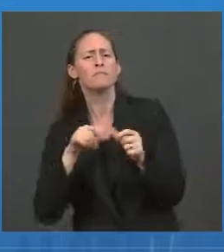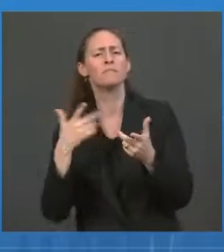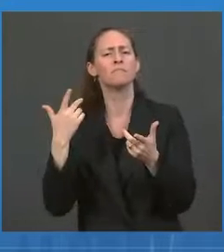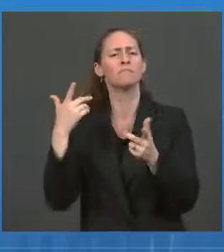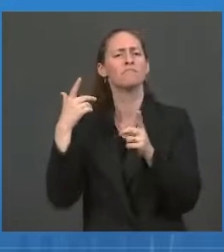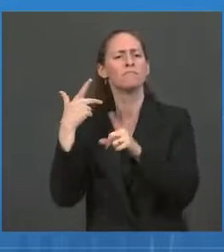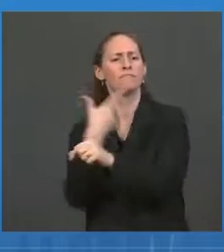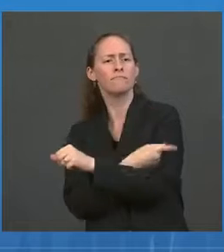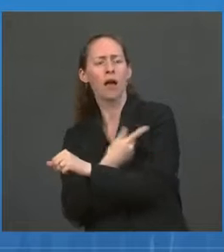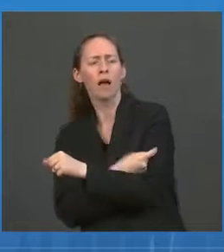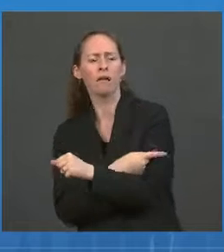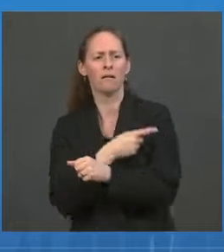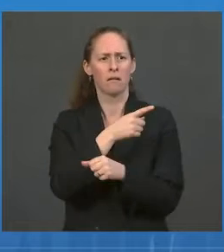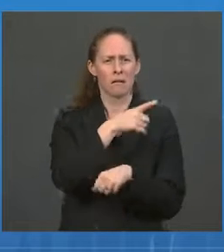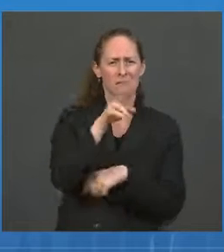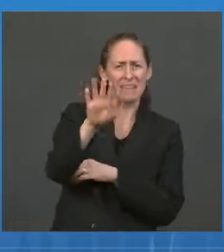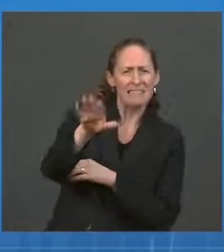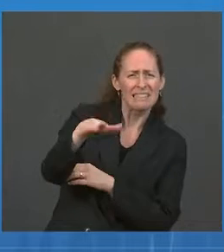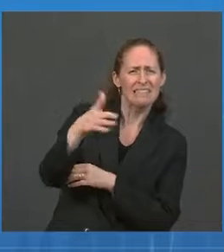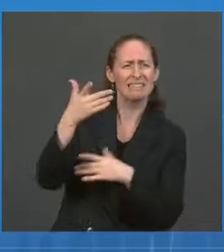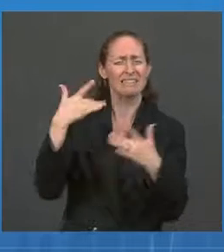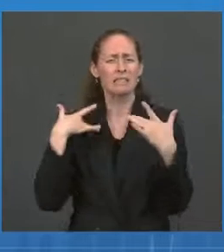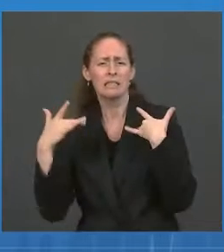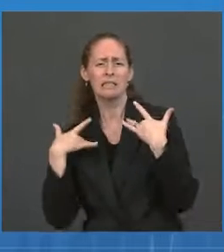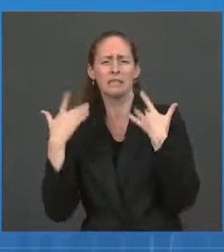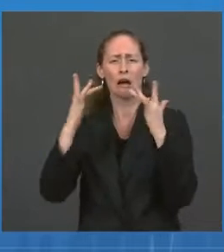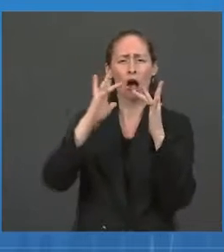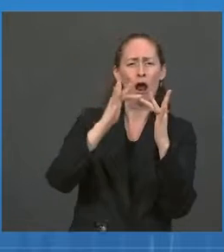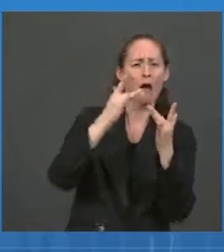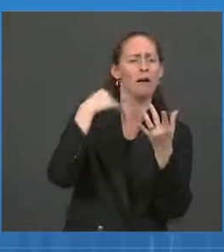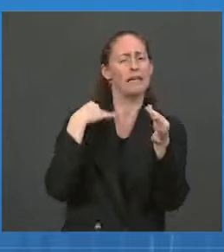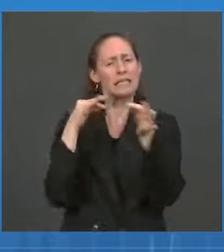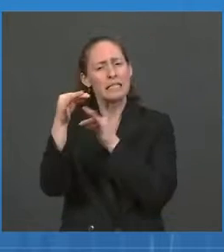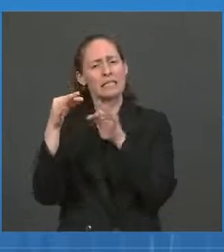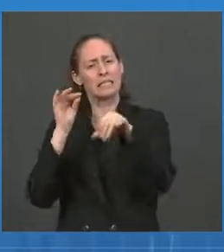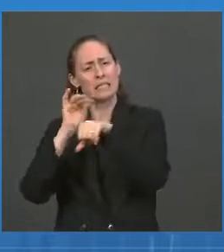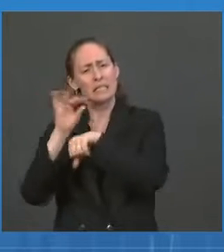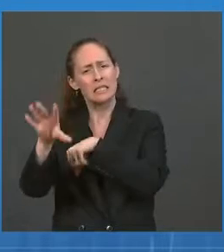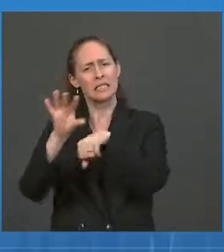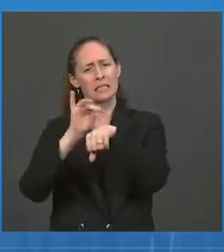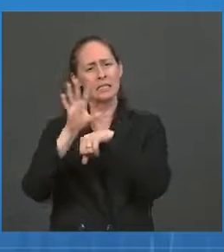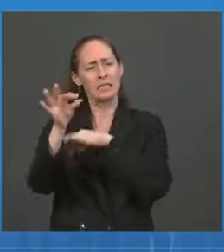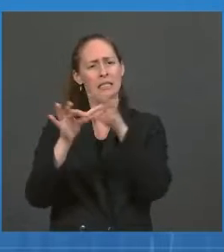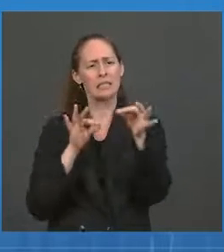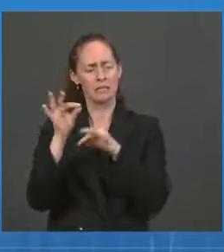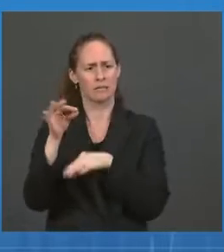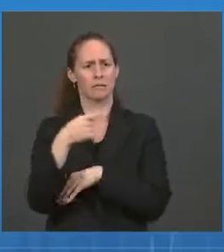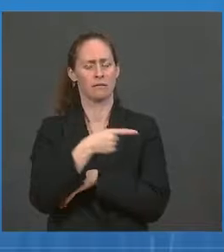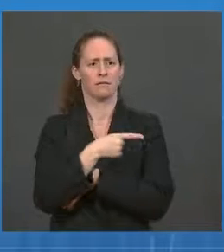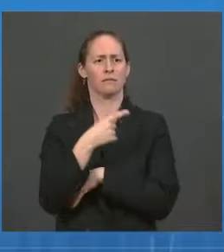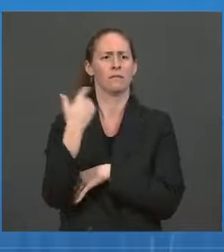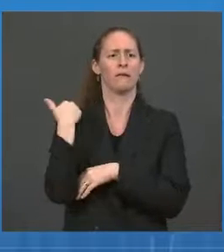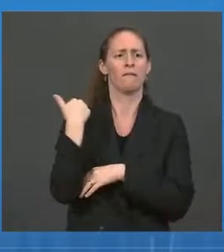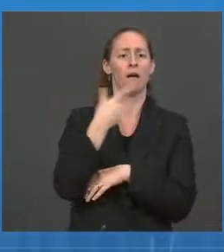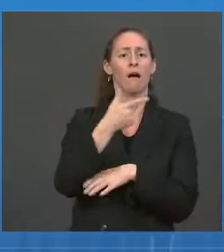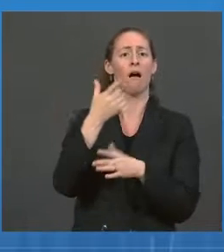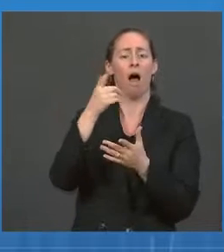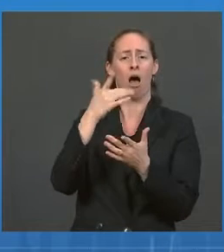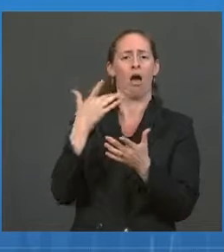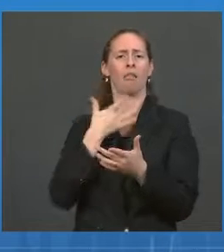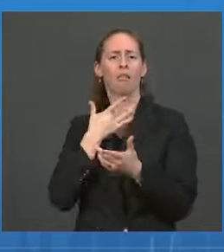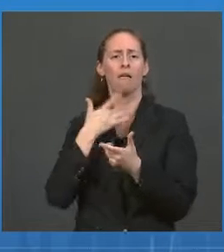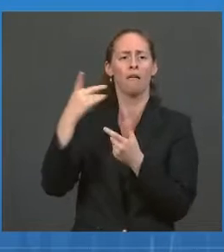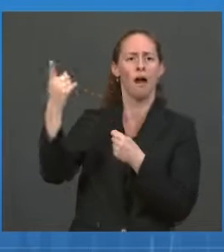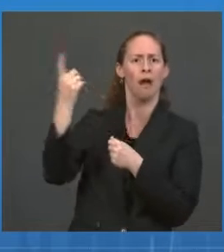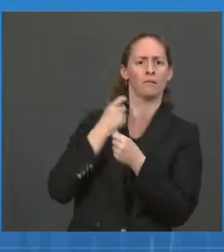he was unsure about, and how he had felt dismissed when he had raised questions in the past. And at the end of our conversation, he actually decided